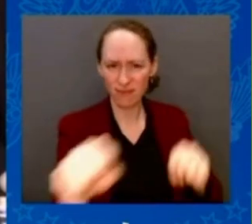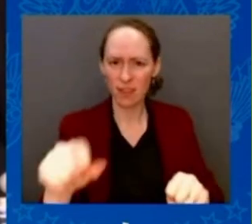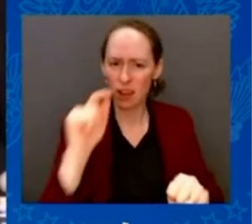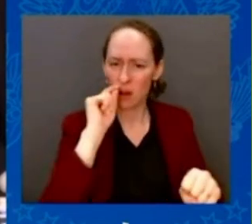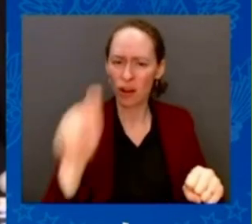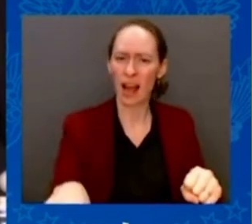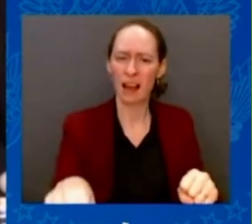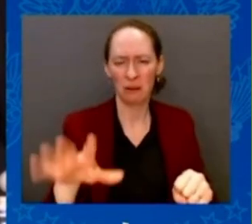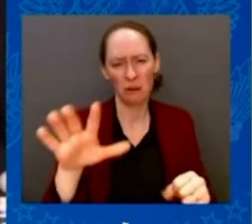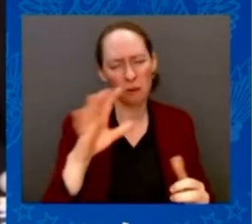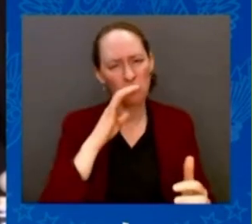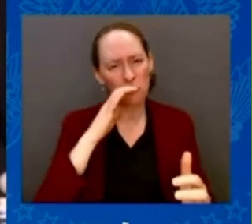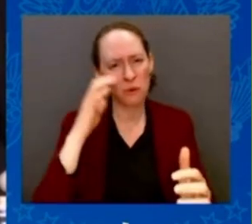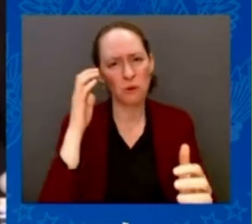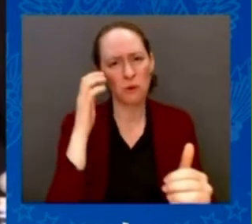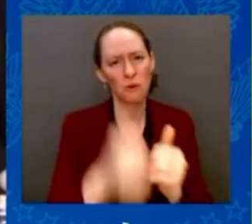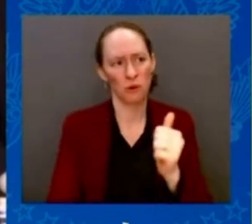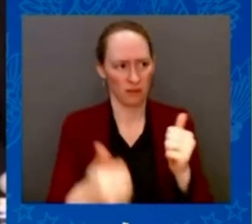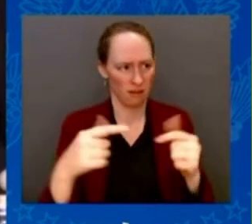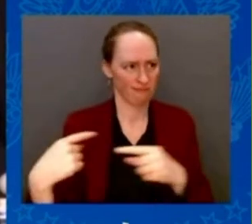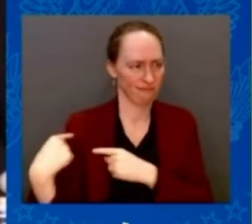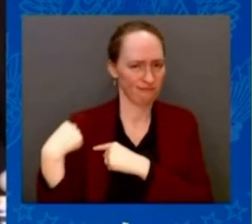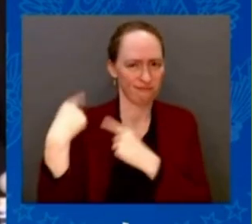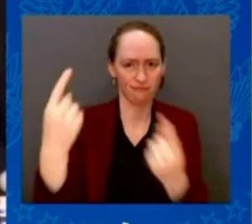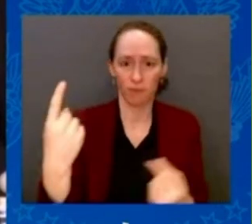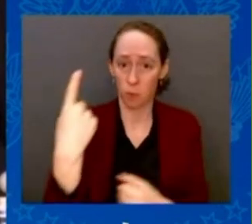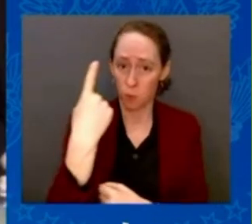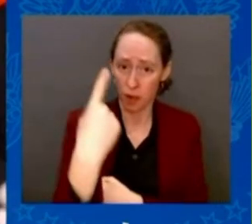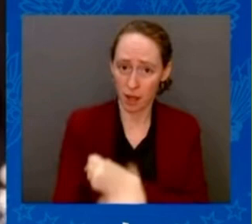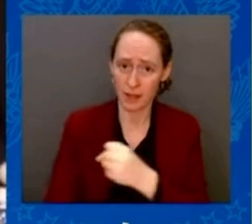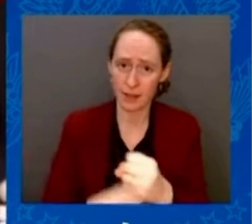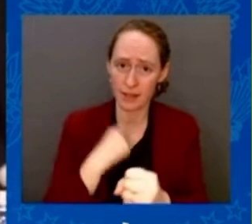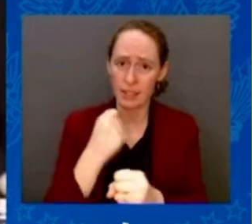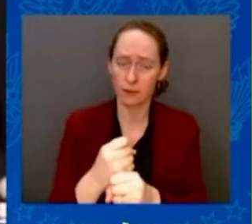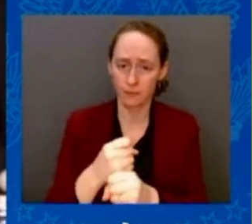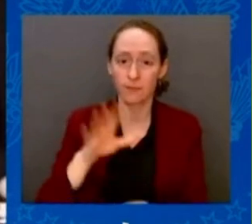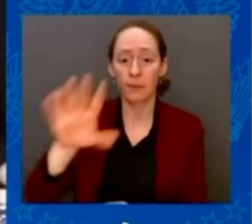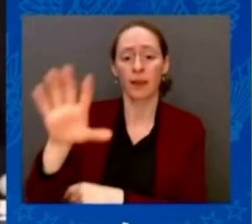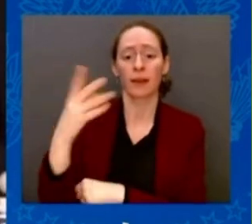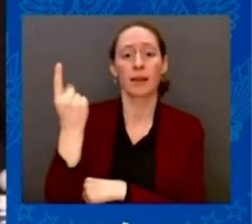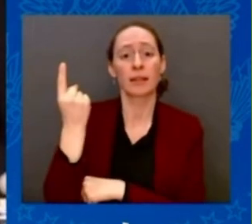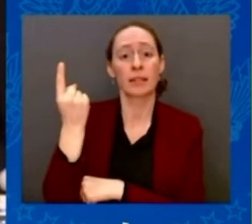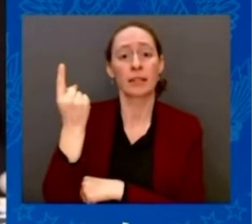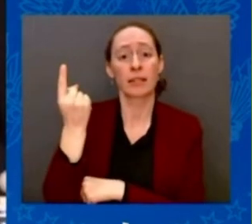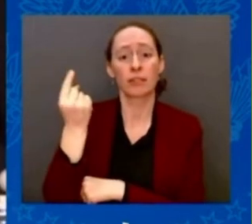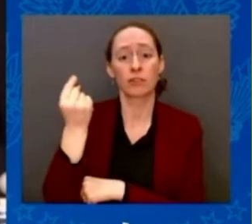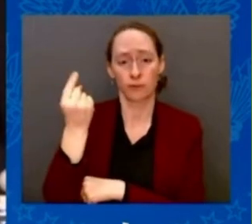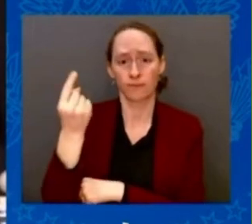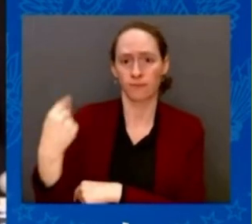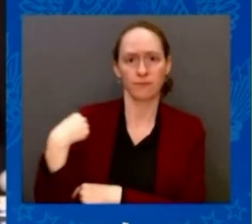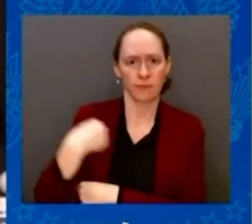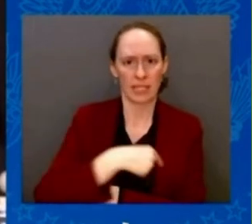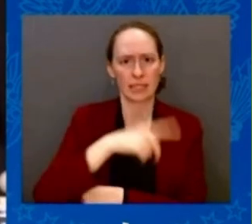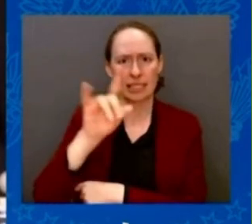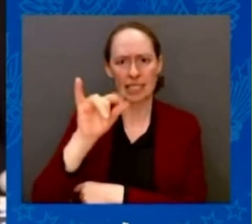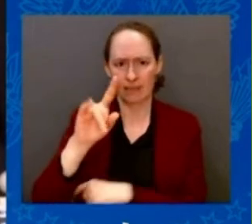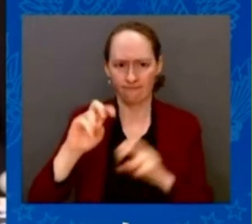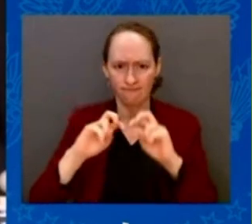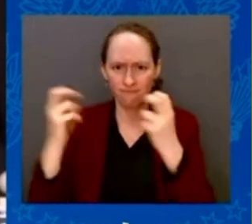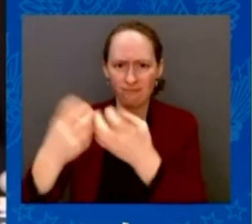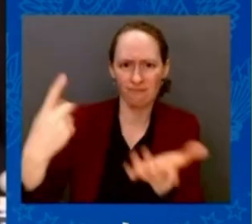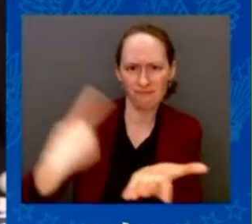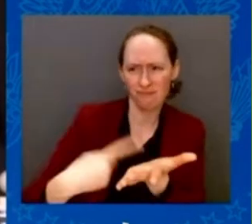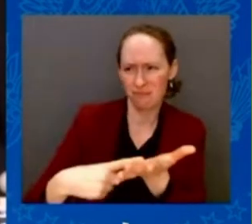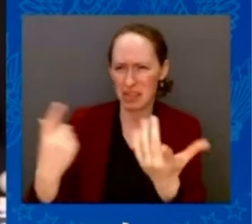we met in this hall to discuss the most significant challenges facing our states, facing the entire North